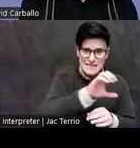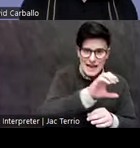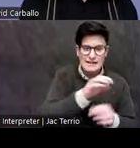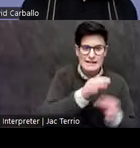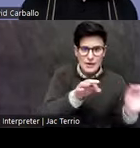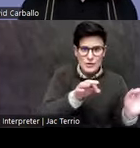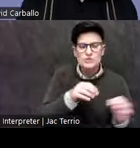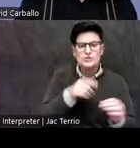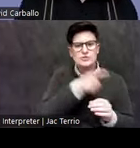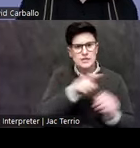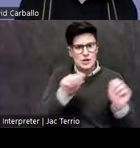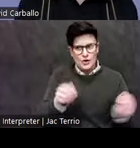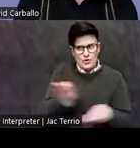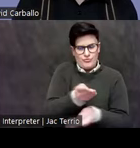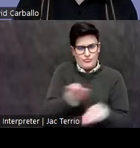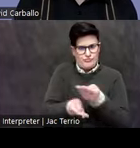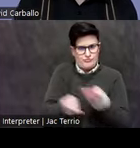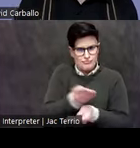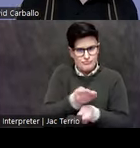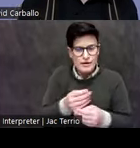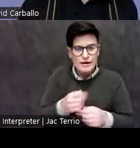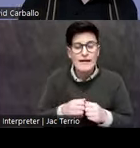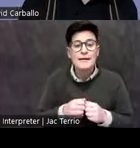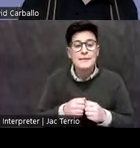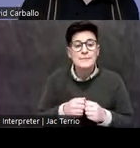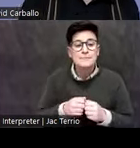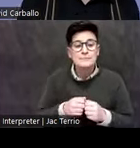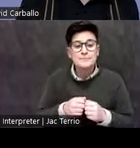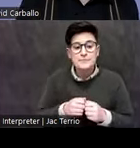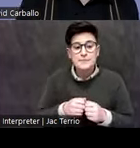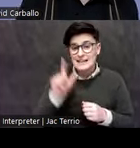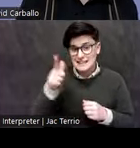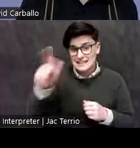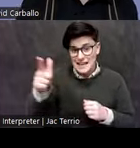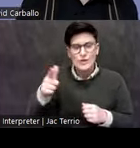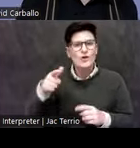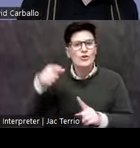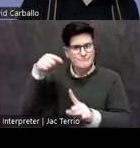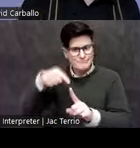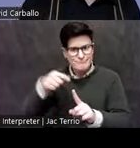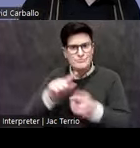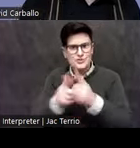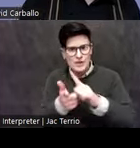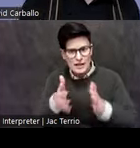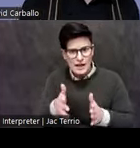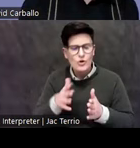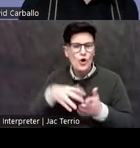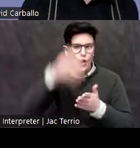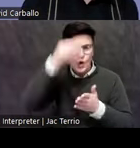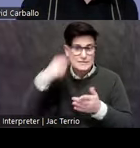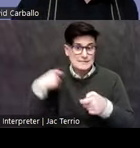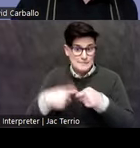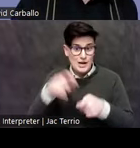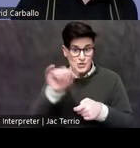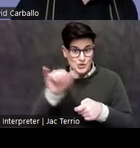Spandard who also knew Mayan. And she actually eventually learned Spanish herself and could be the sole translator of this